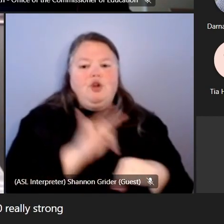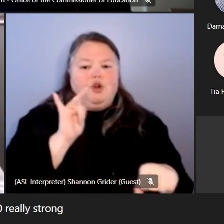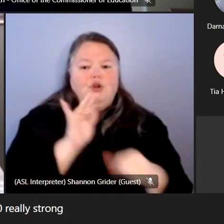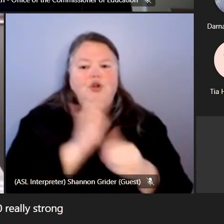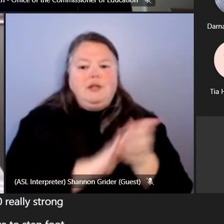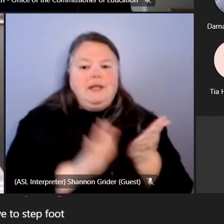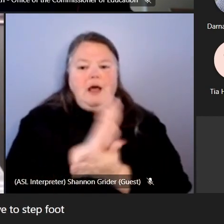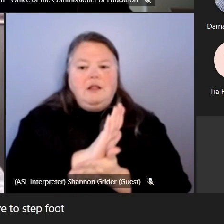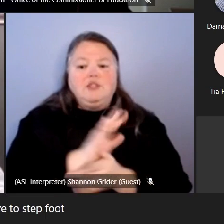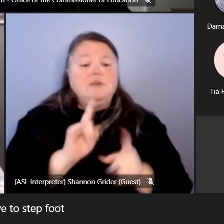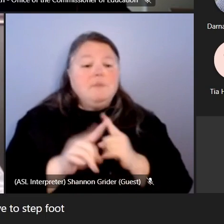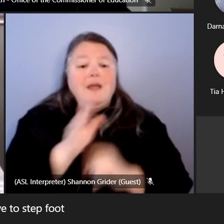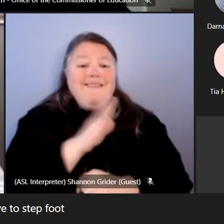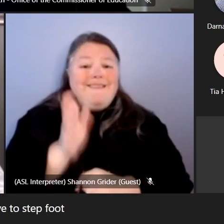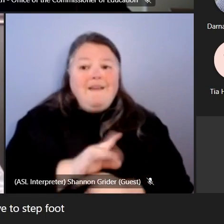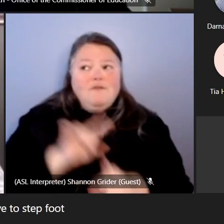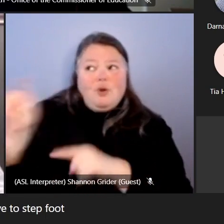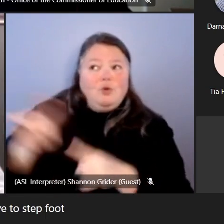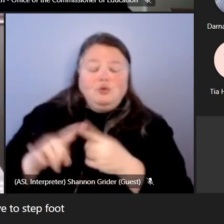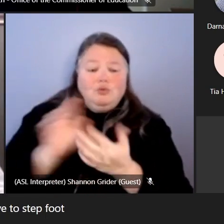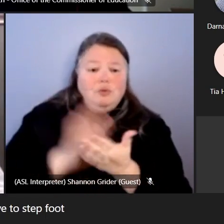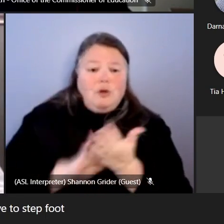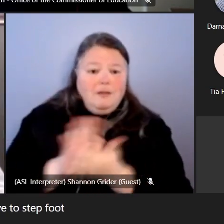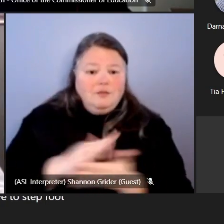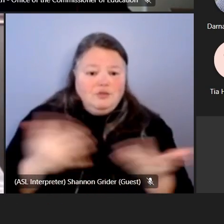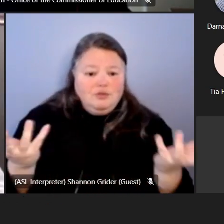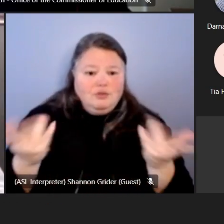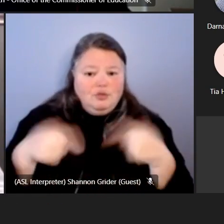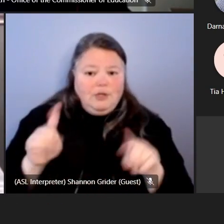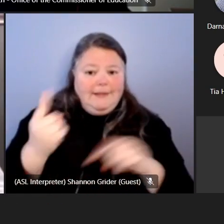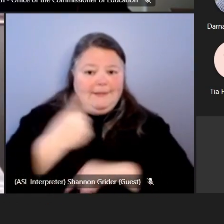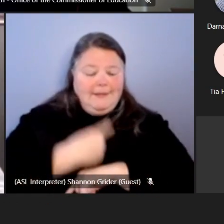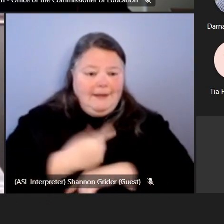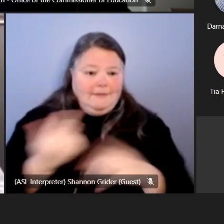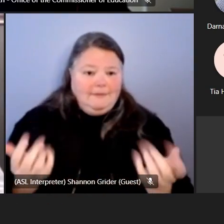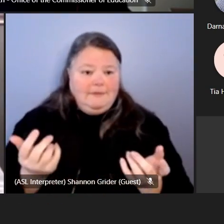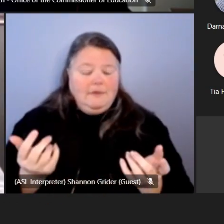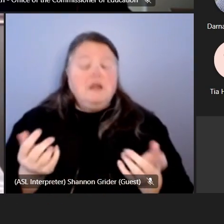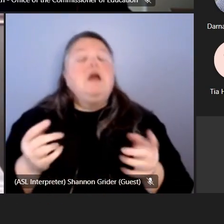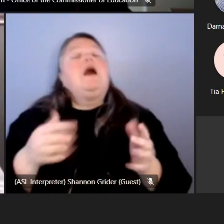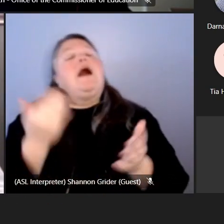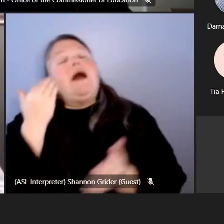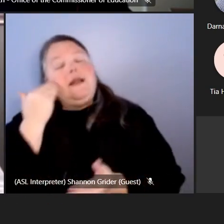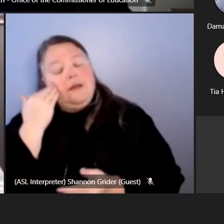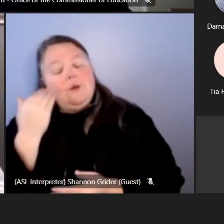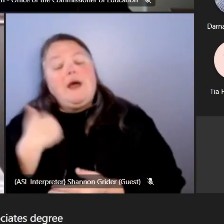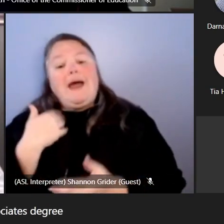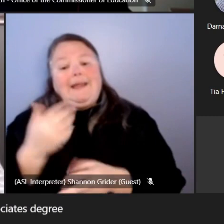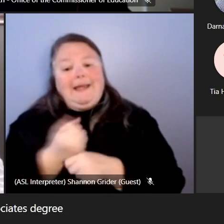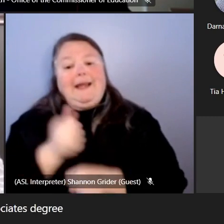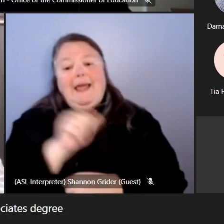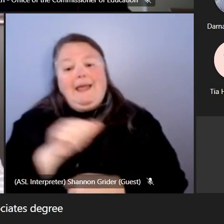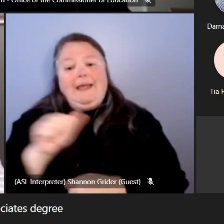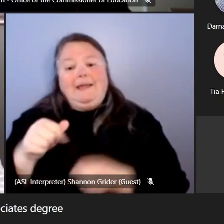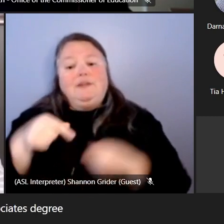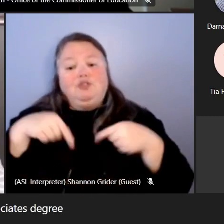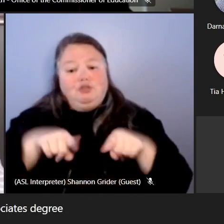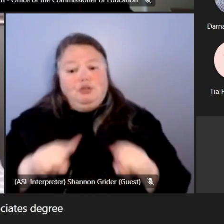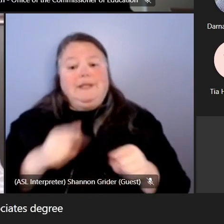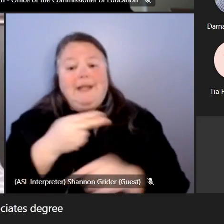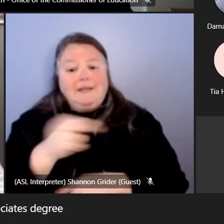step foot onto a high school during their day and well i do agree that like getting an associate's degree while they're in high school is an awesome